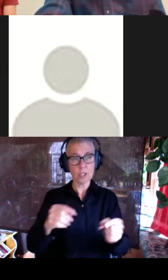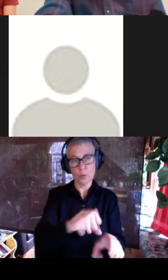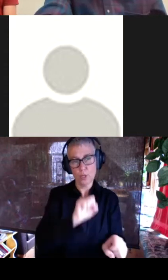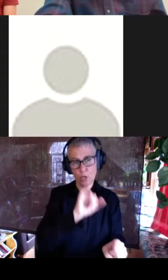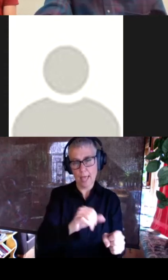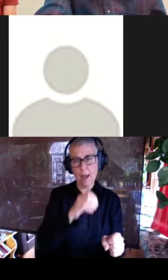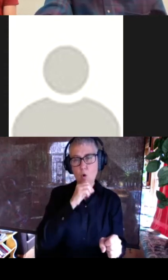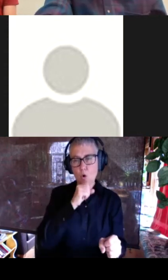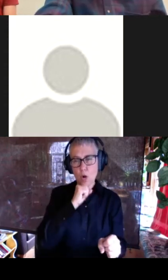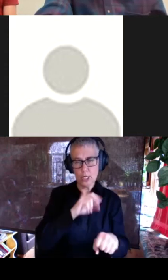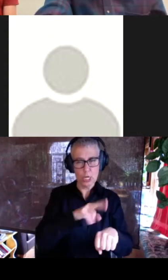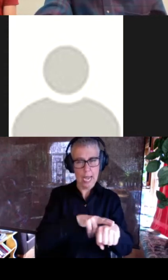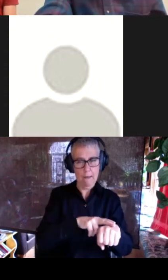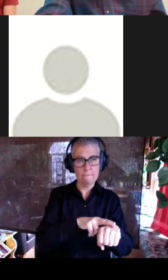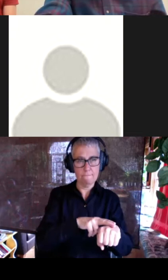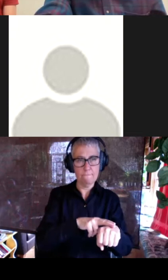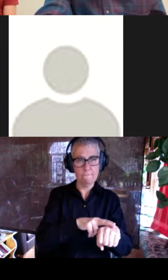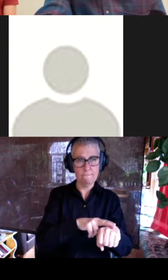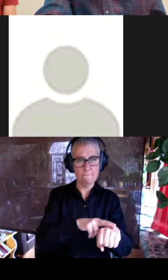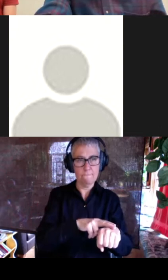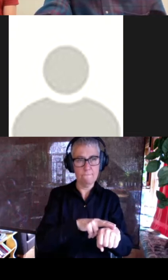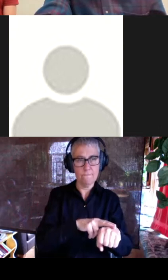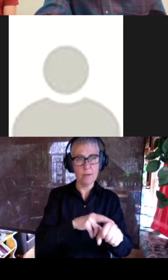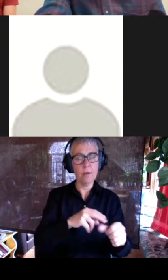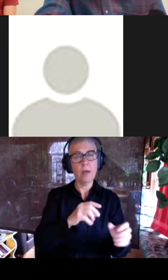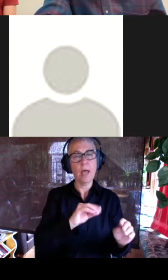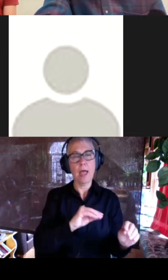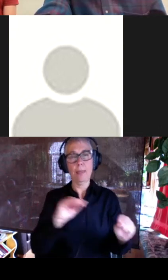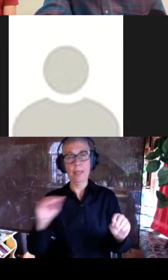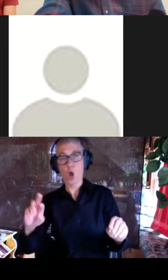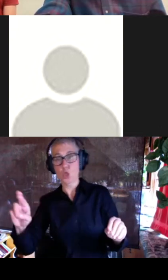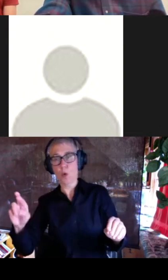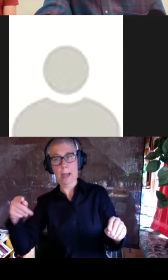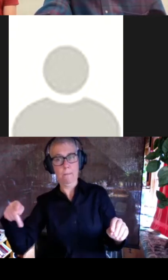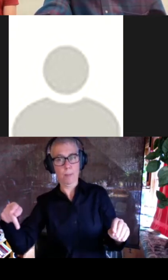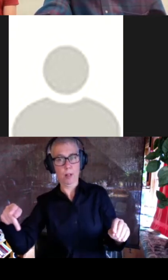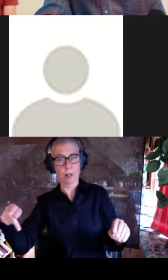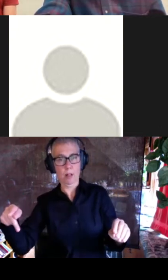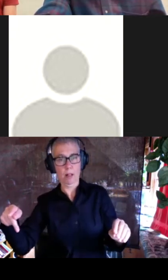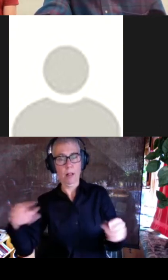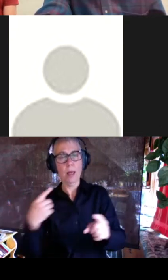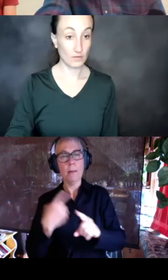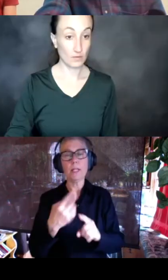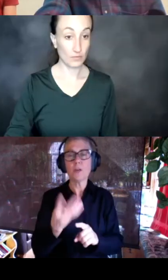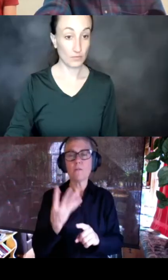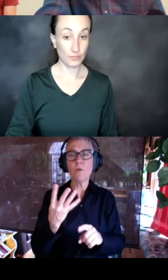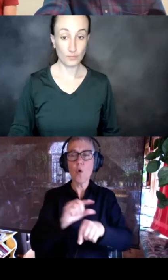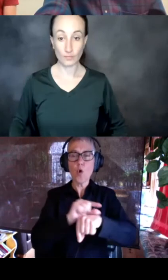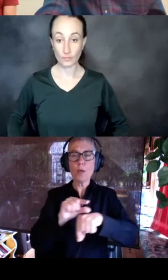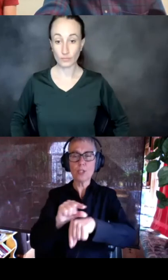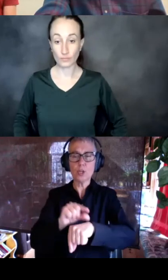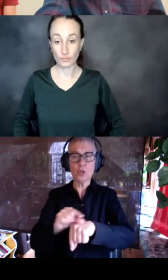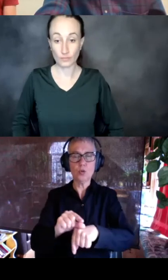hand and i guess also on the right the bit in purple as well as four residues on either side